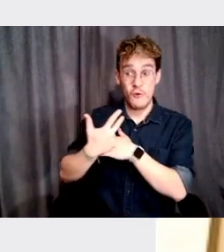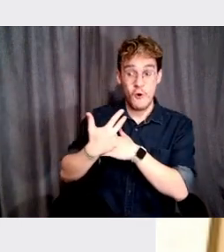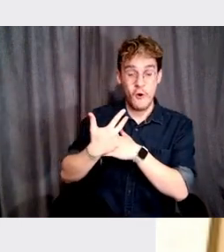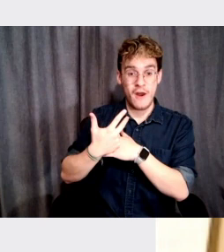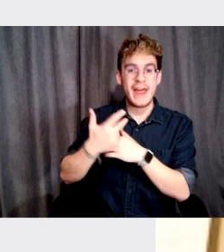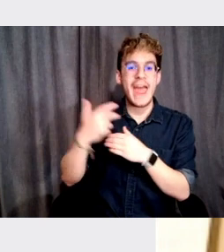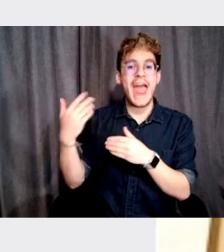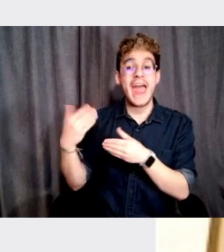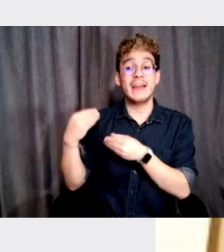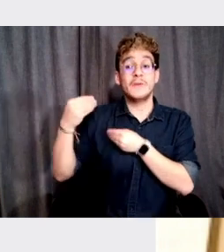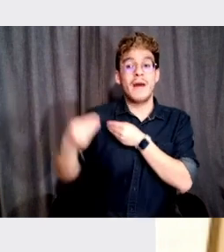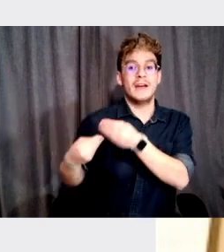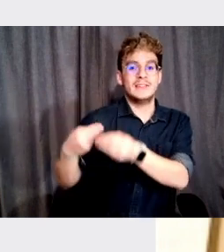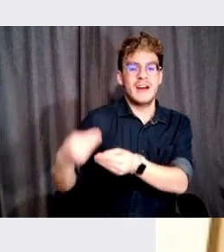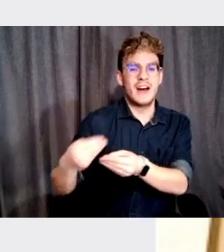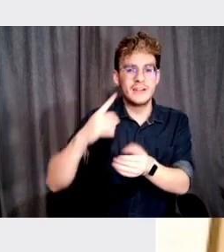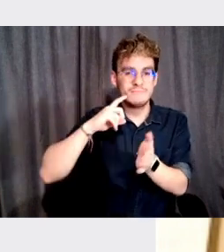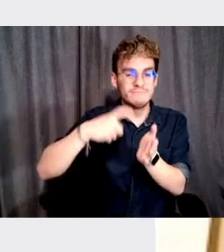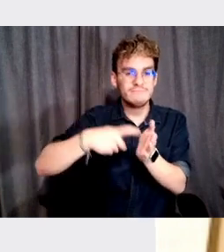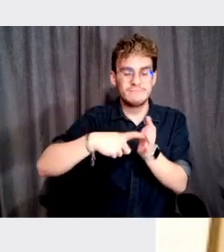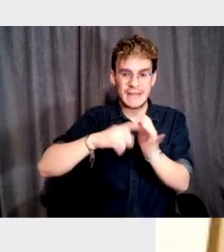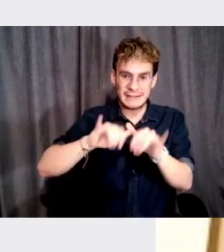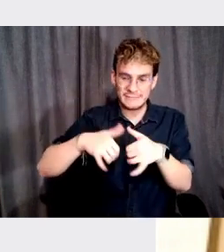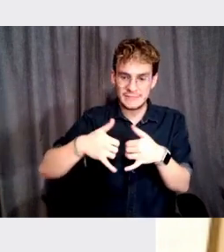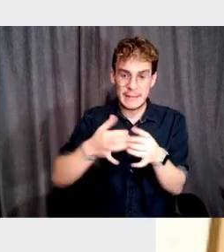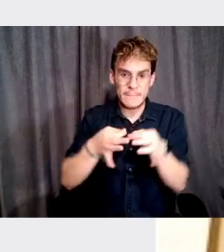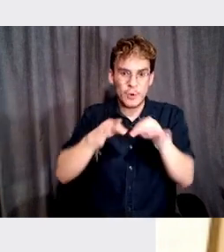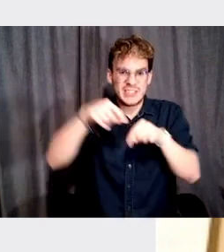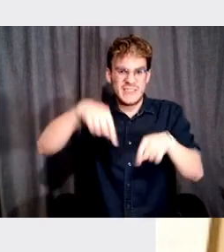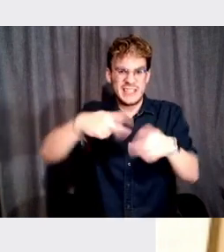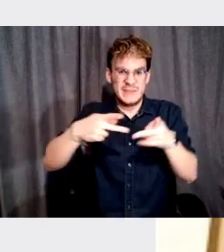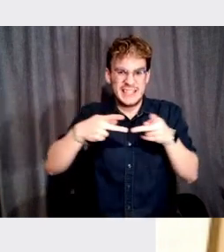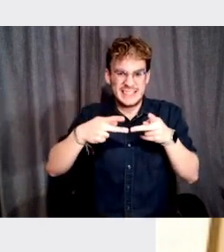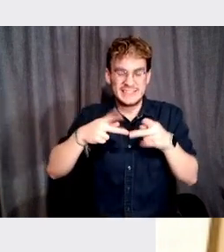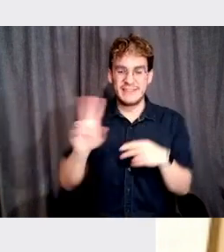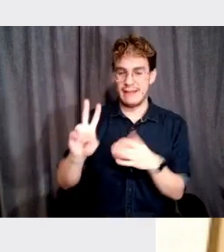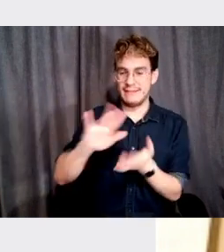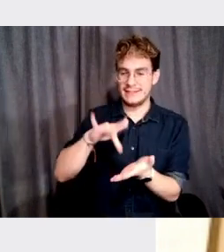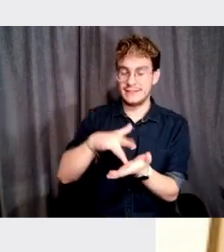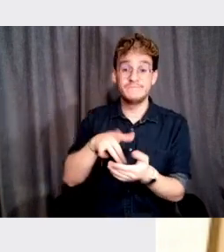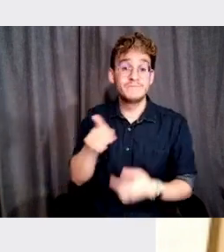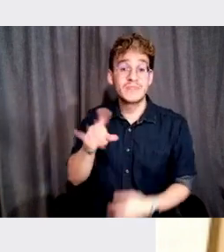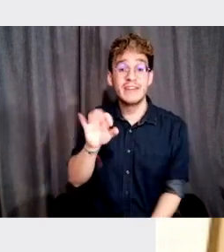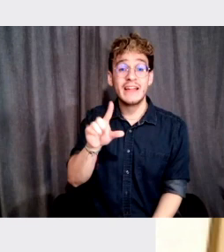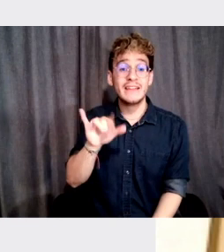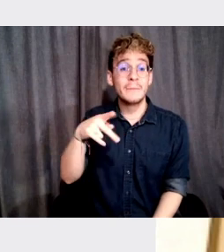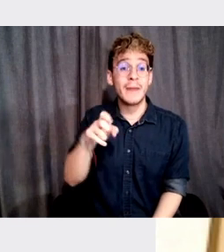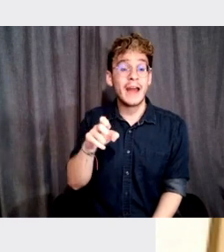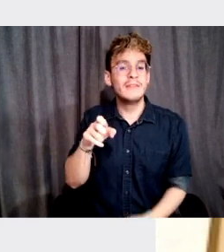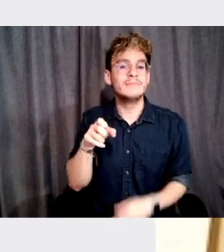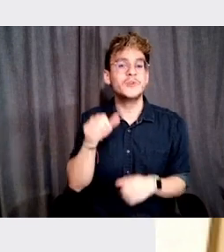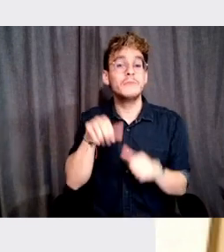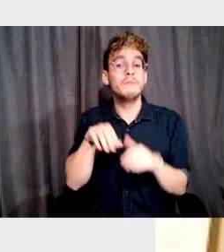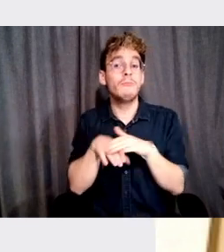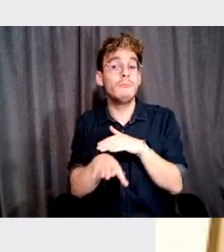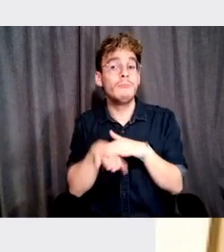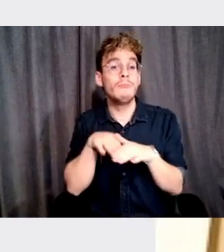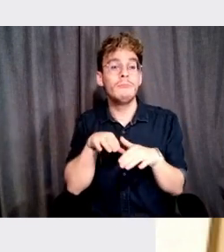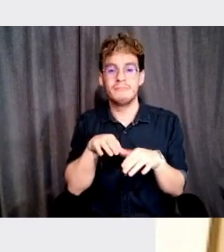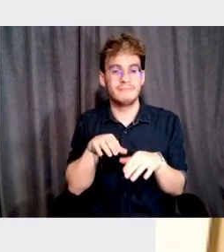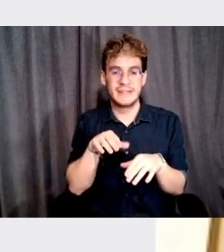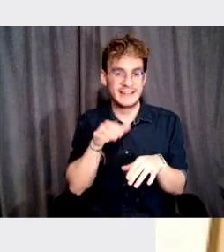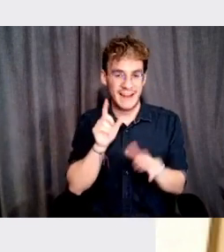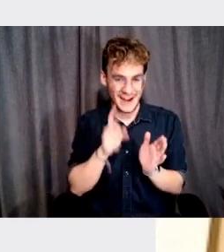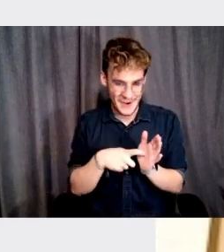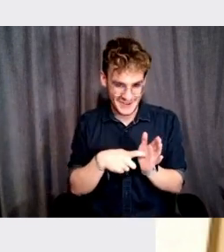pass on the importance of this place and what it represents. While Felipe managed to slip in and out of the center, stealthily